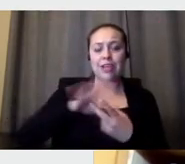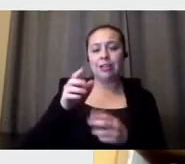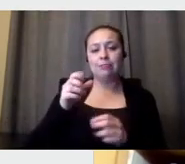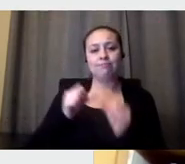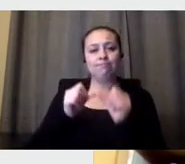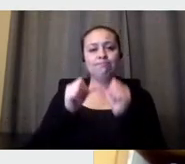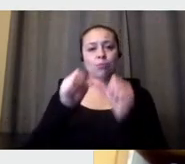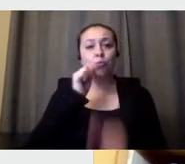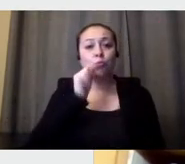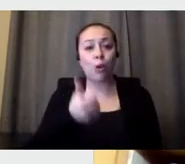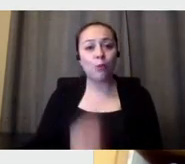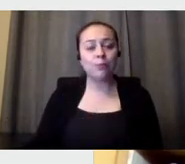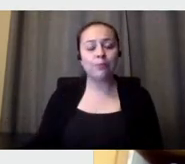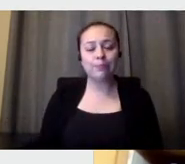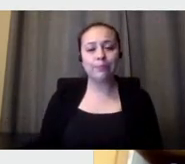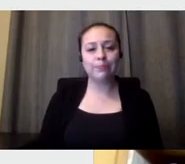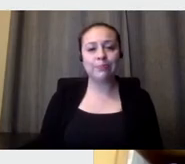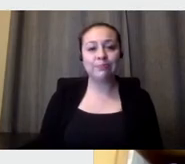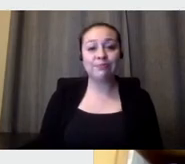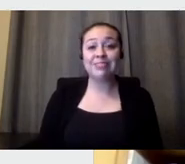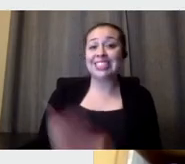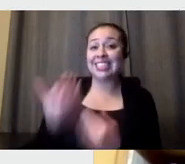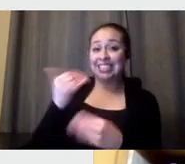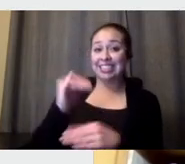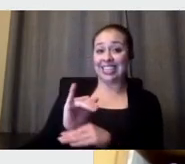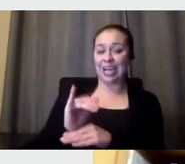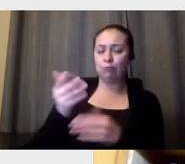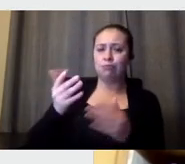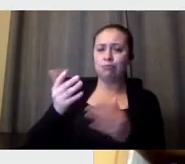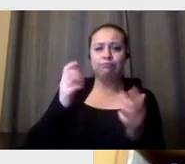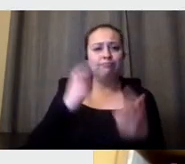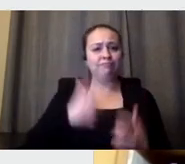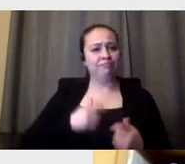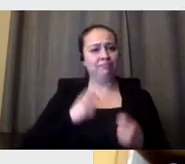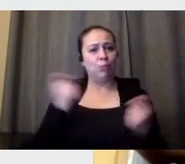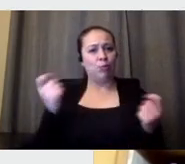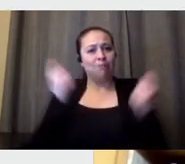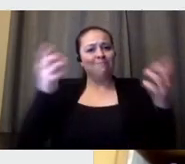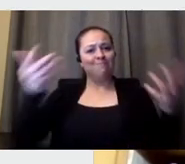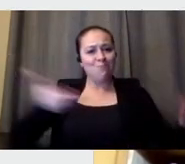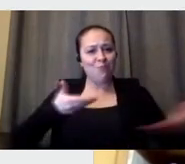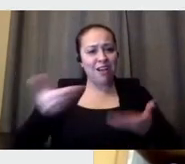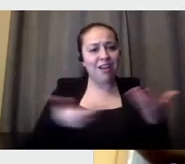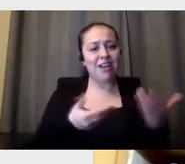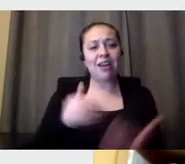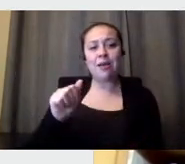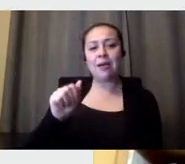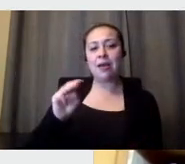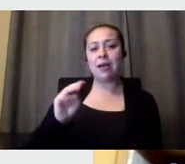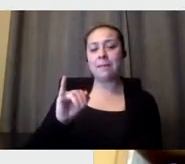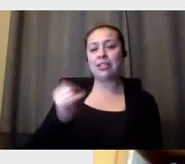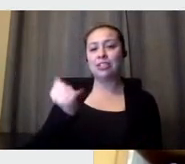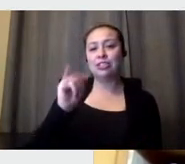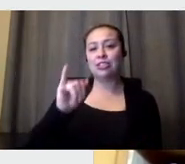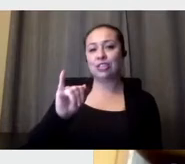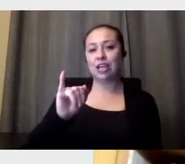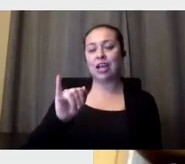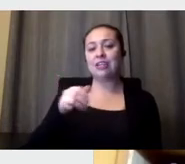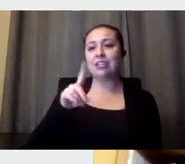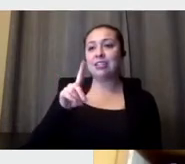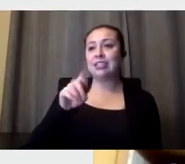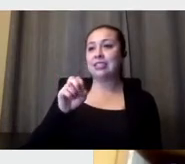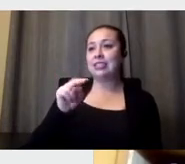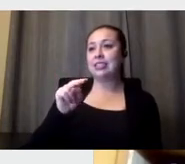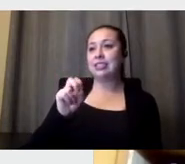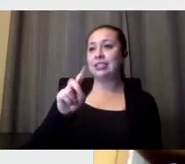This evening, are delighted to welcome Amidji Benderski Perez to our series. We appreciate his